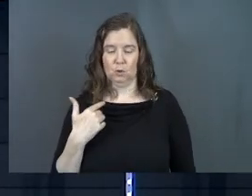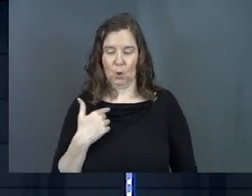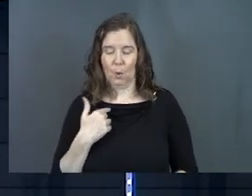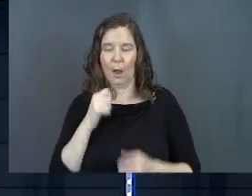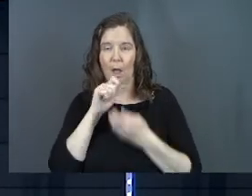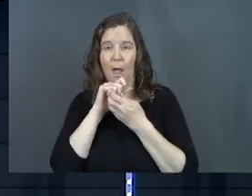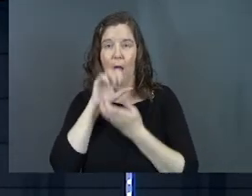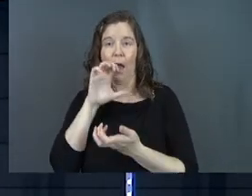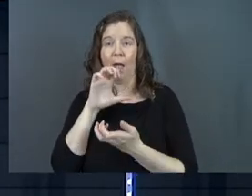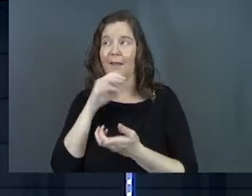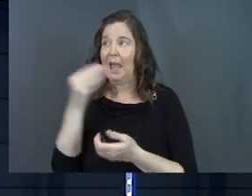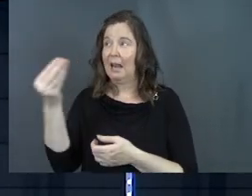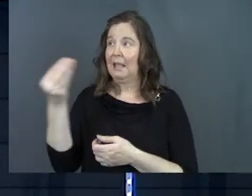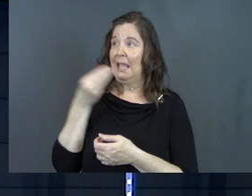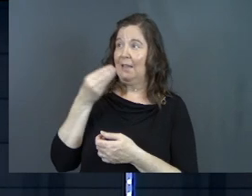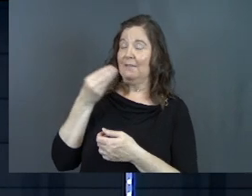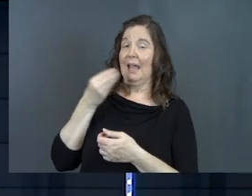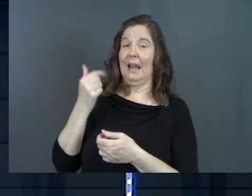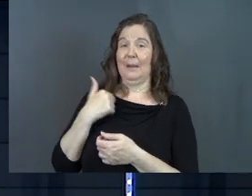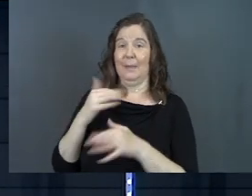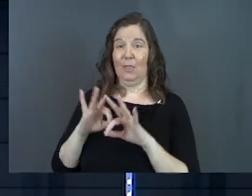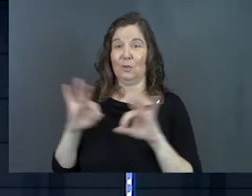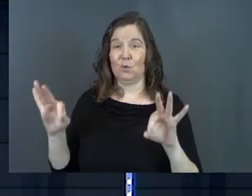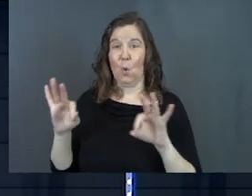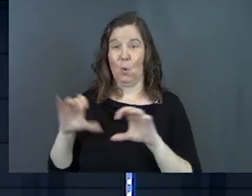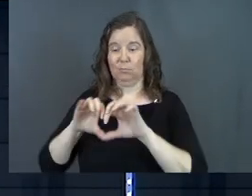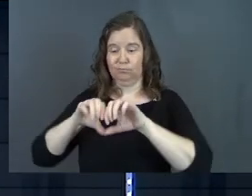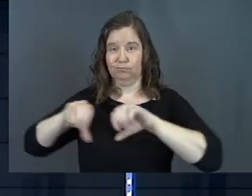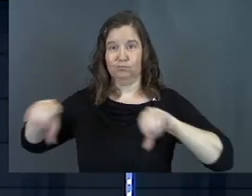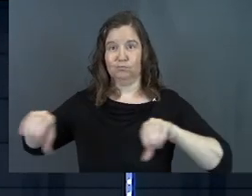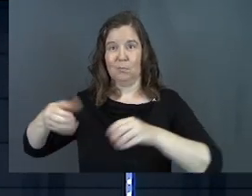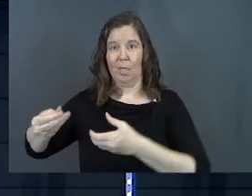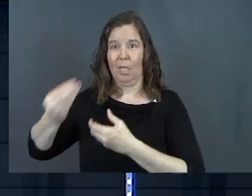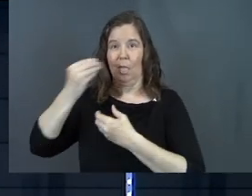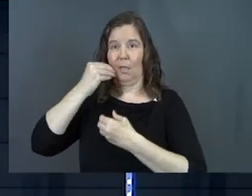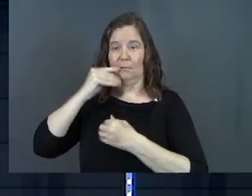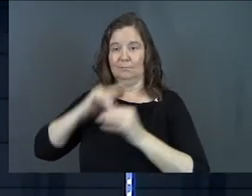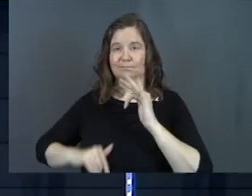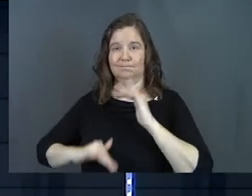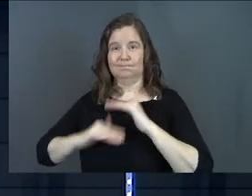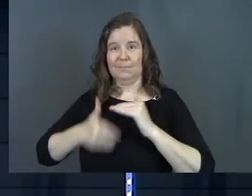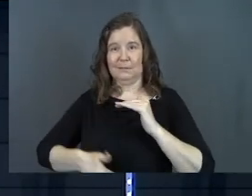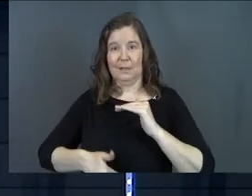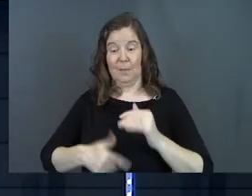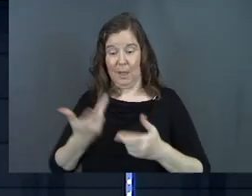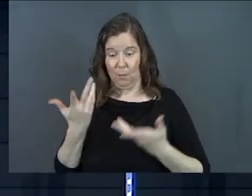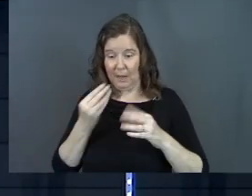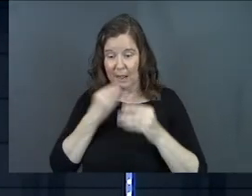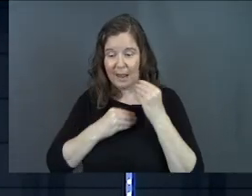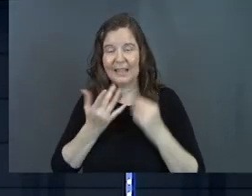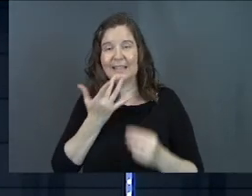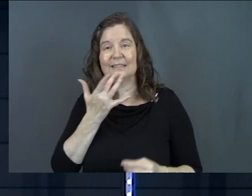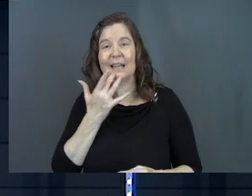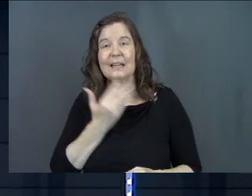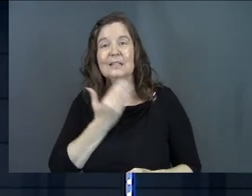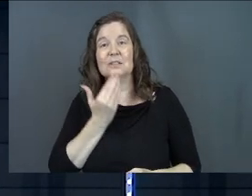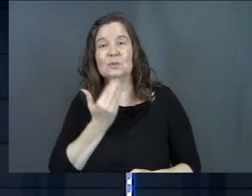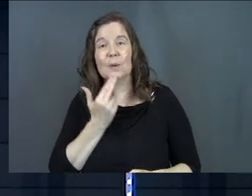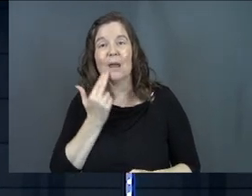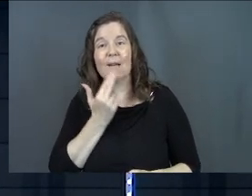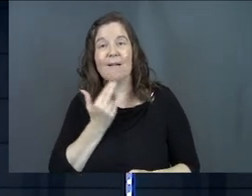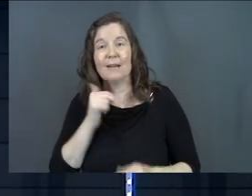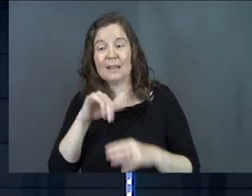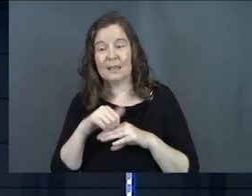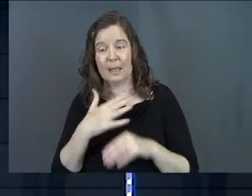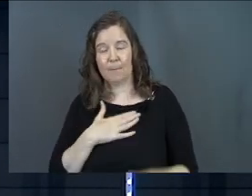opened my mouth and he fed me literally the scroll. Fill your stomach with this, he says. And when I ate it, it tasted as sweet as